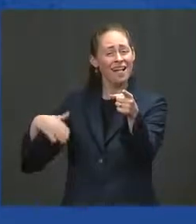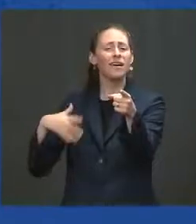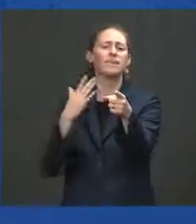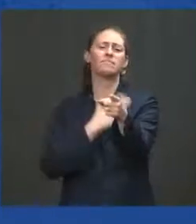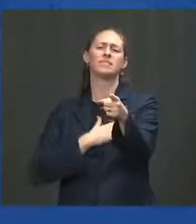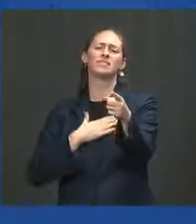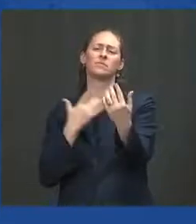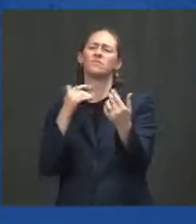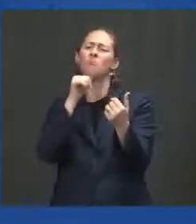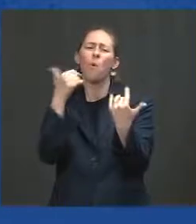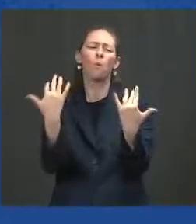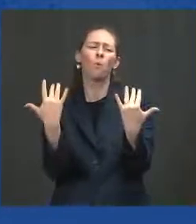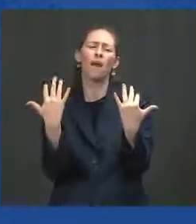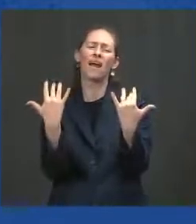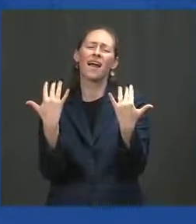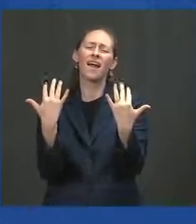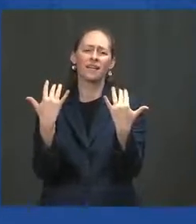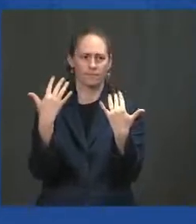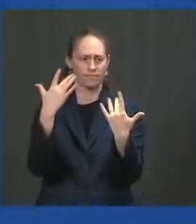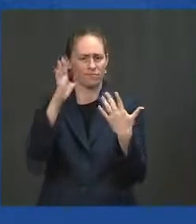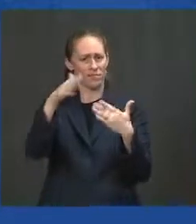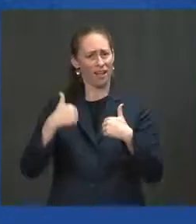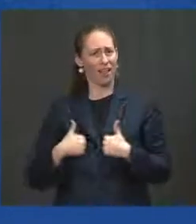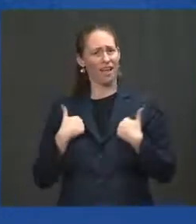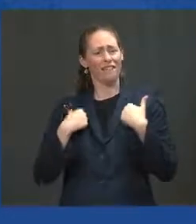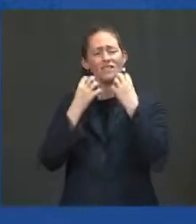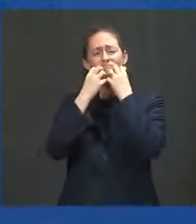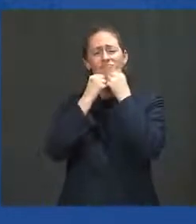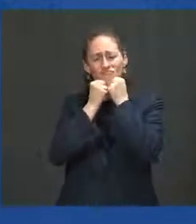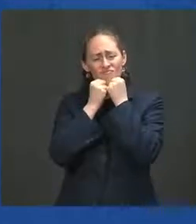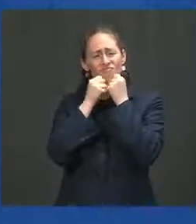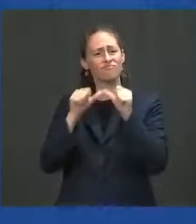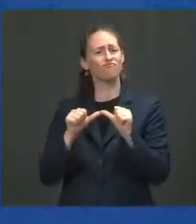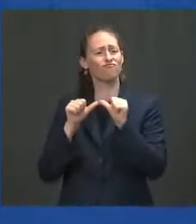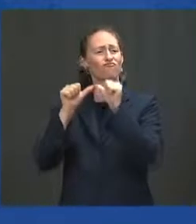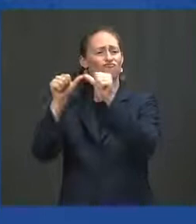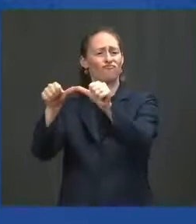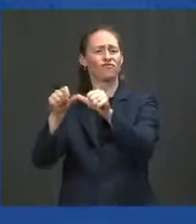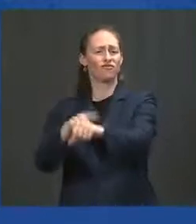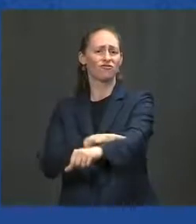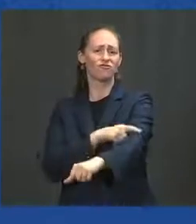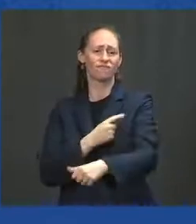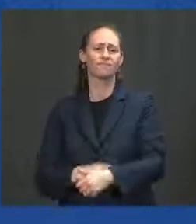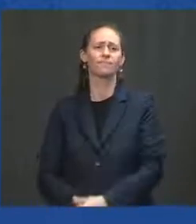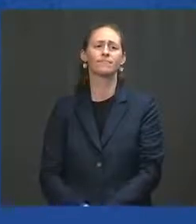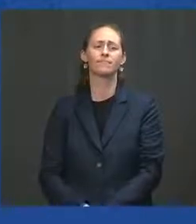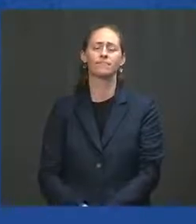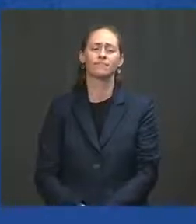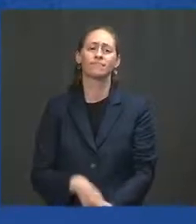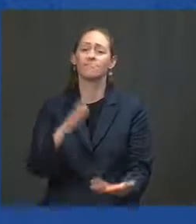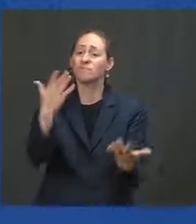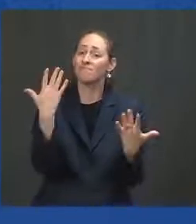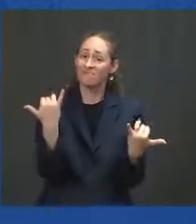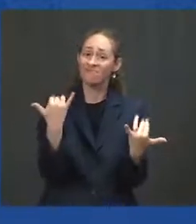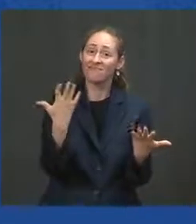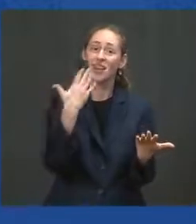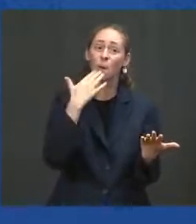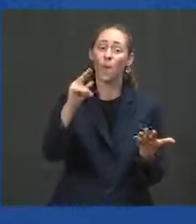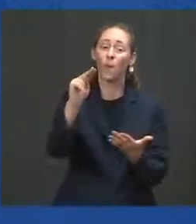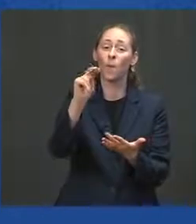It could save your life and the lives of those you love. Now, the good news is that people are getting vaccinated.